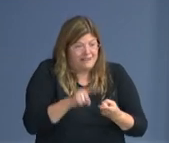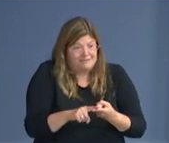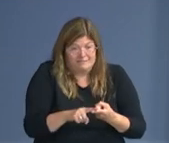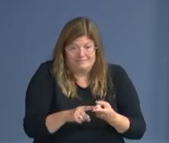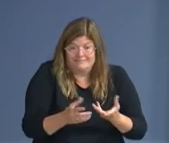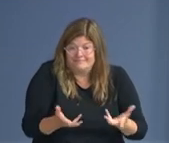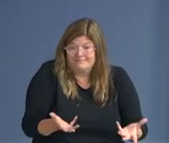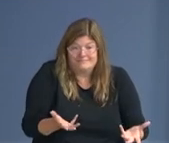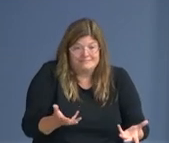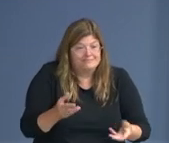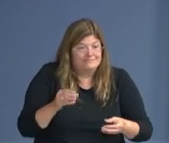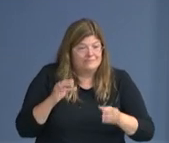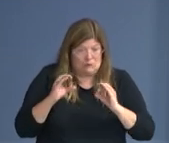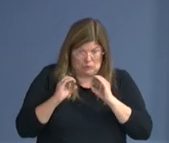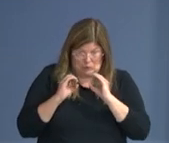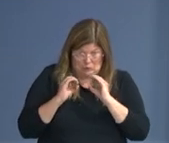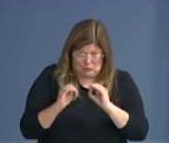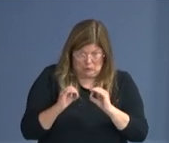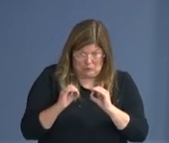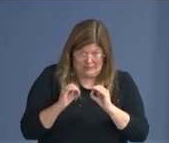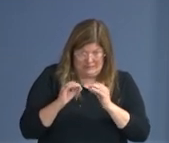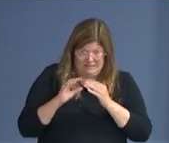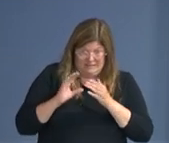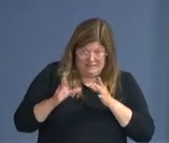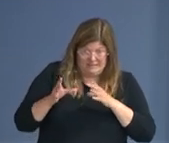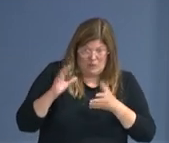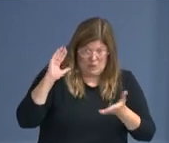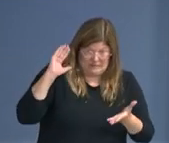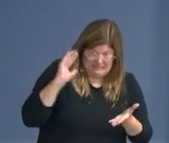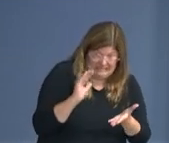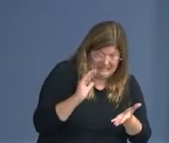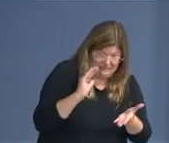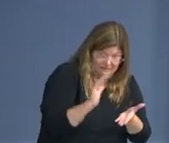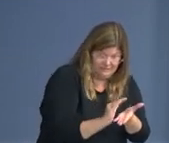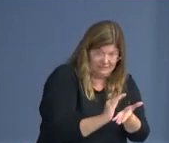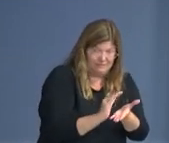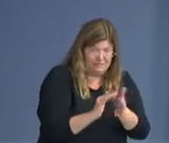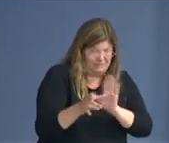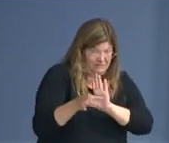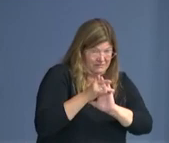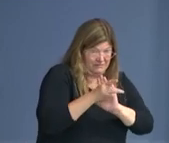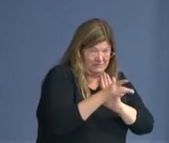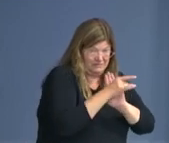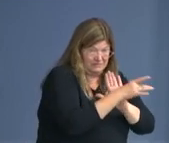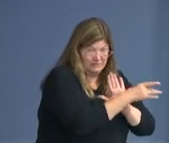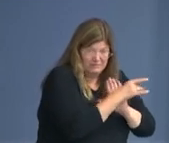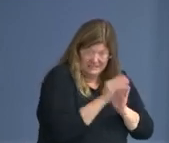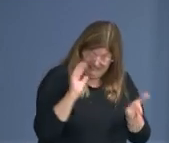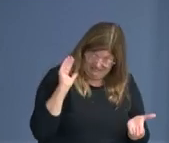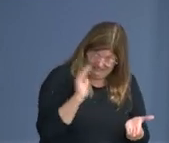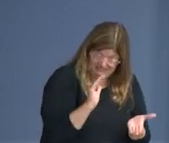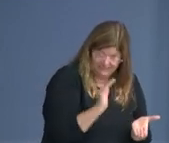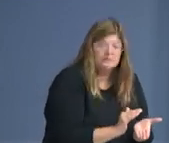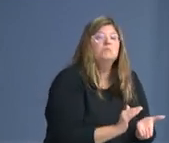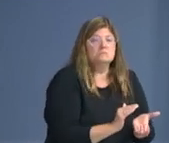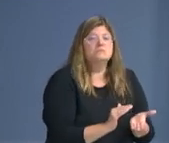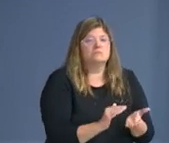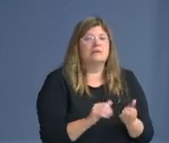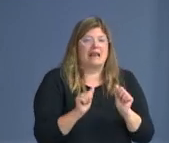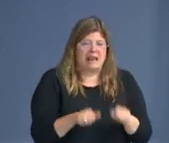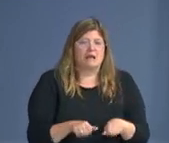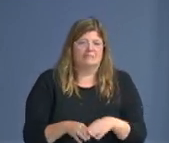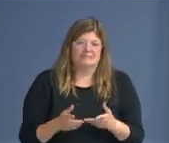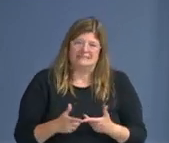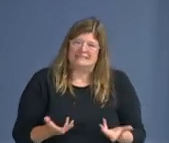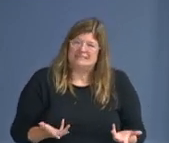evidence of community, uh, transmission, widespread community transmission across the national capital region. So it's been a discussion among